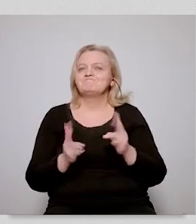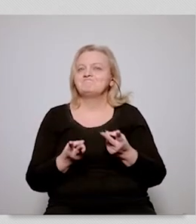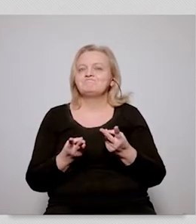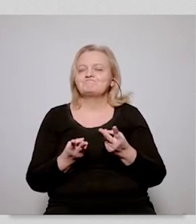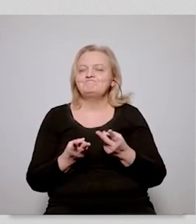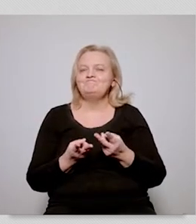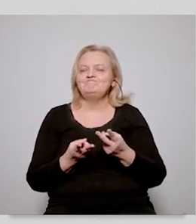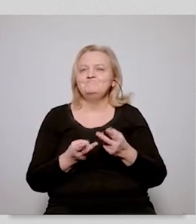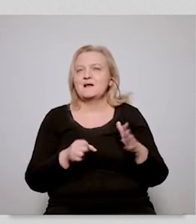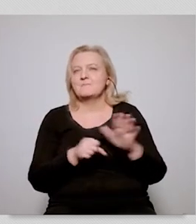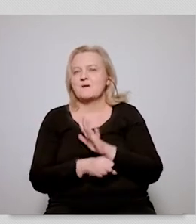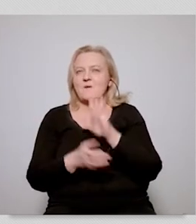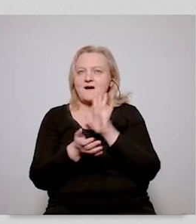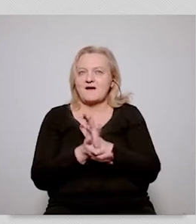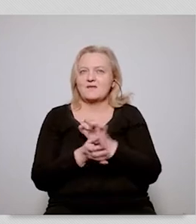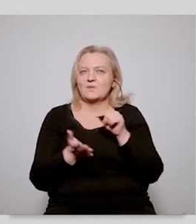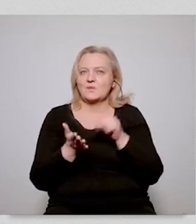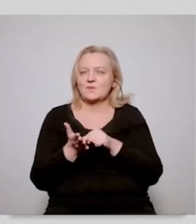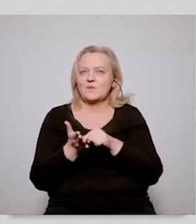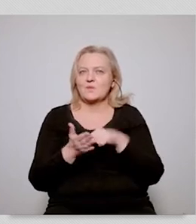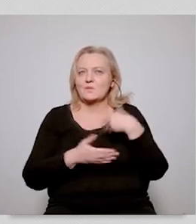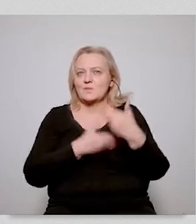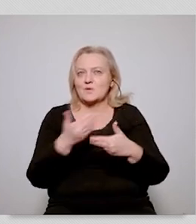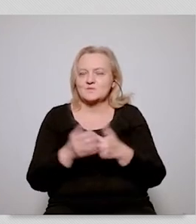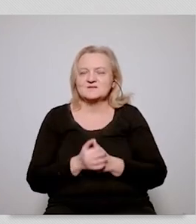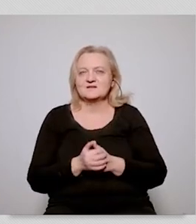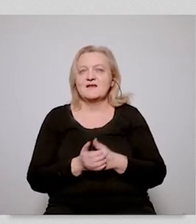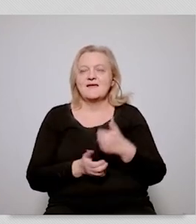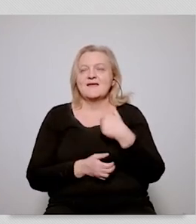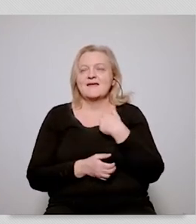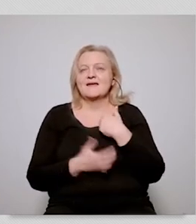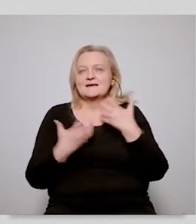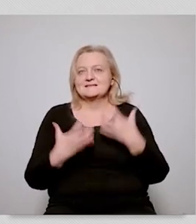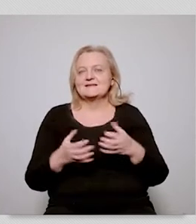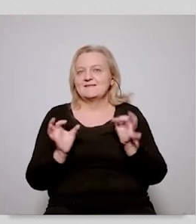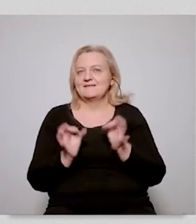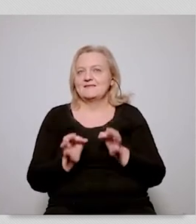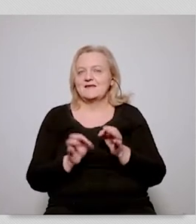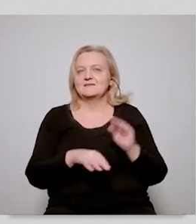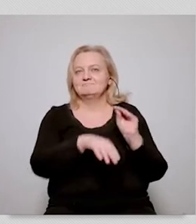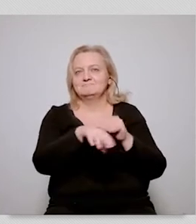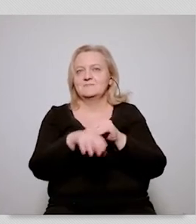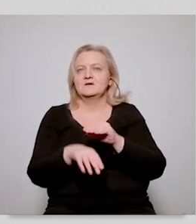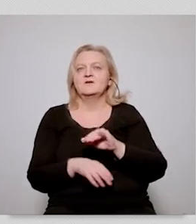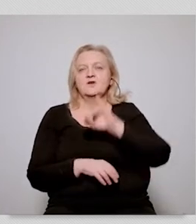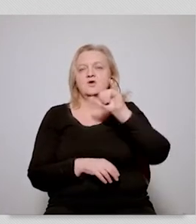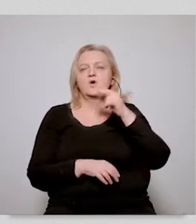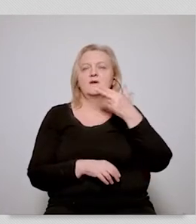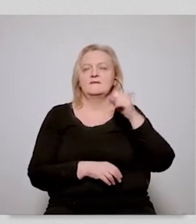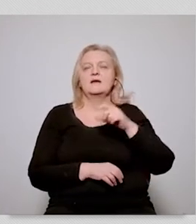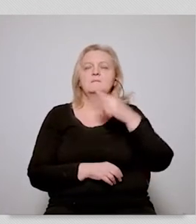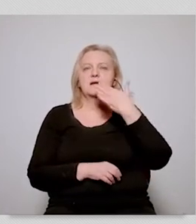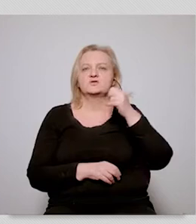them and these traps are linked to a very complicated nature of this process now i would like